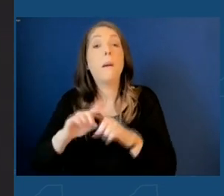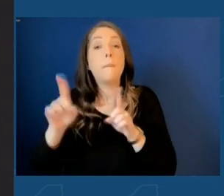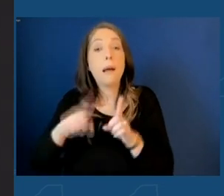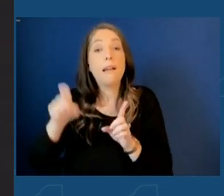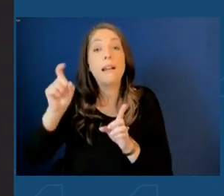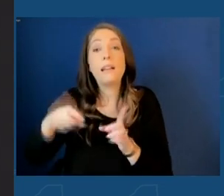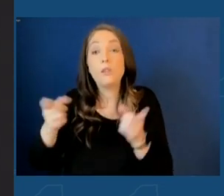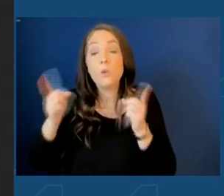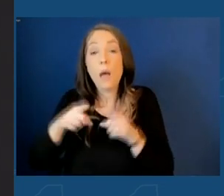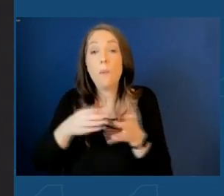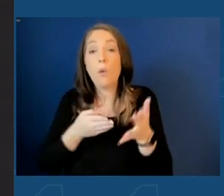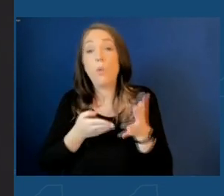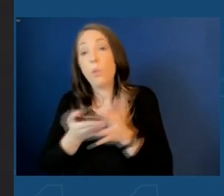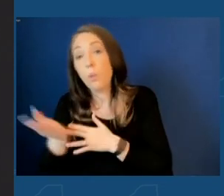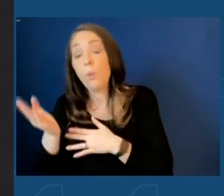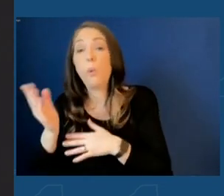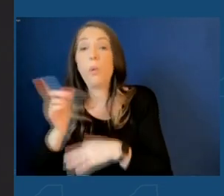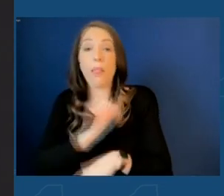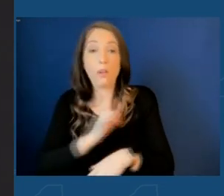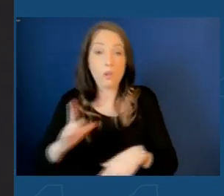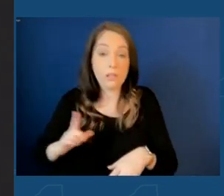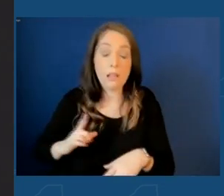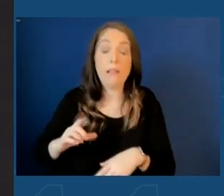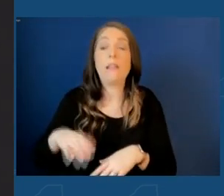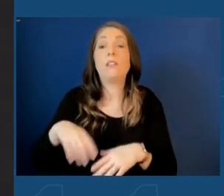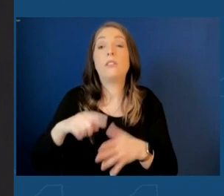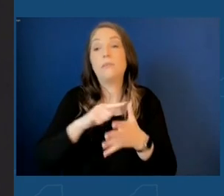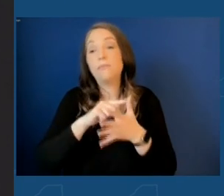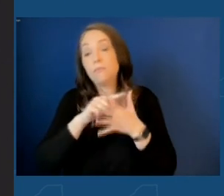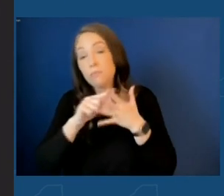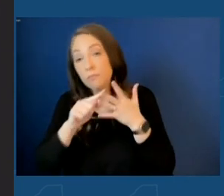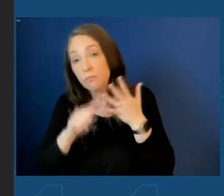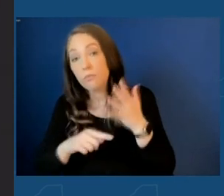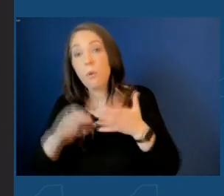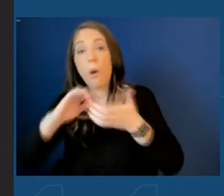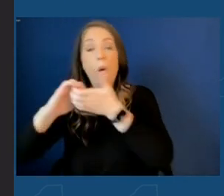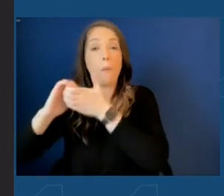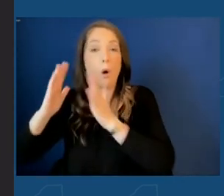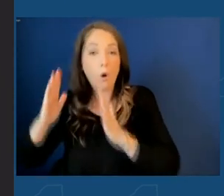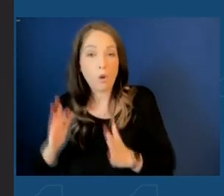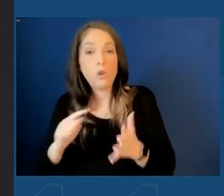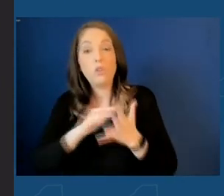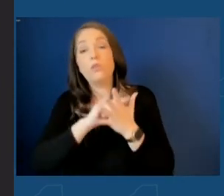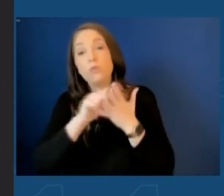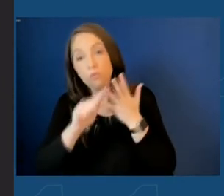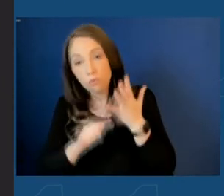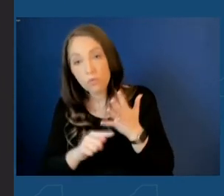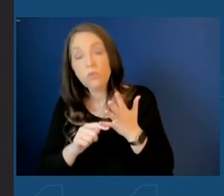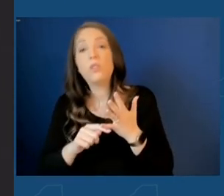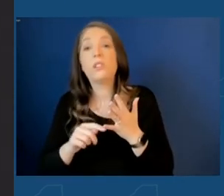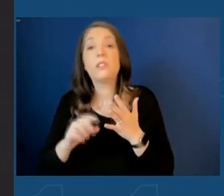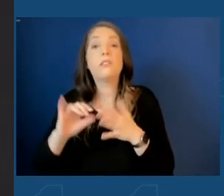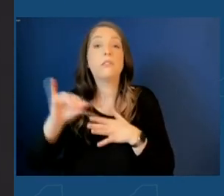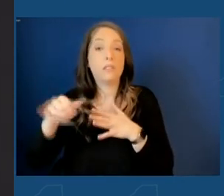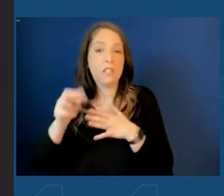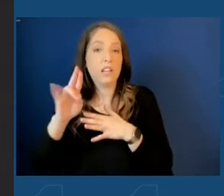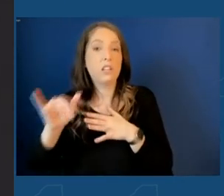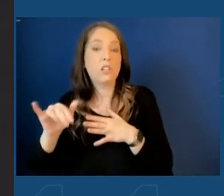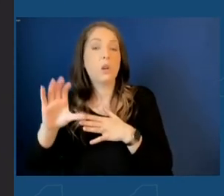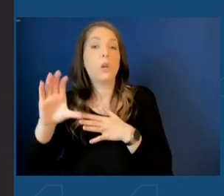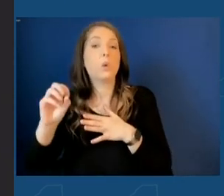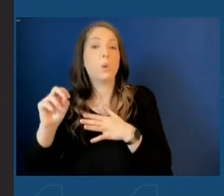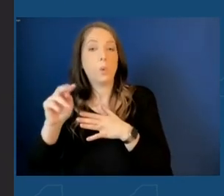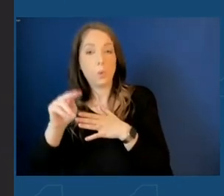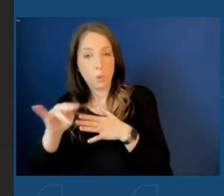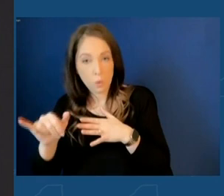-Cousins, Speaker Carl Hastie, and our partners, Al Sterpe in the Assembly, and Jerry Cooney in the Senate for